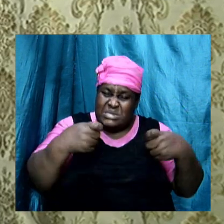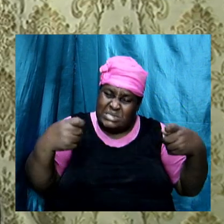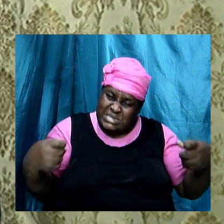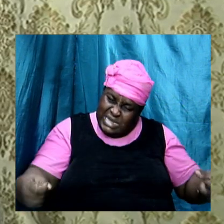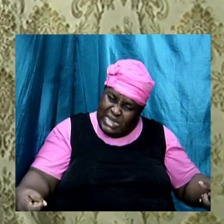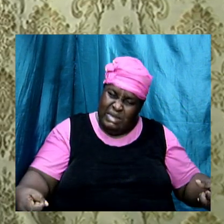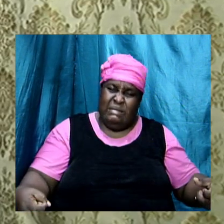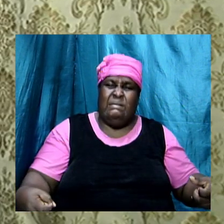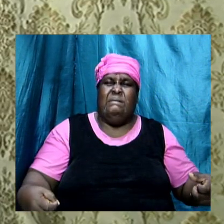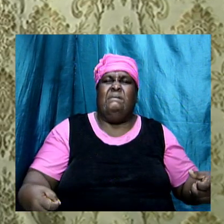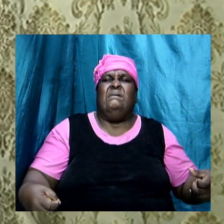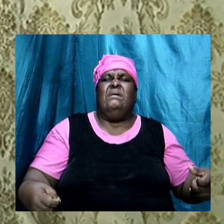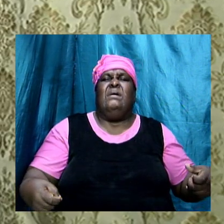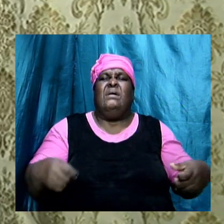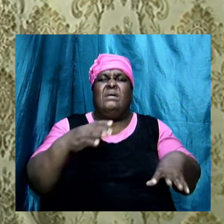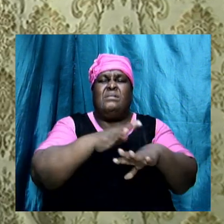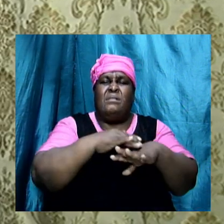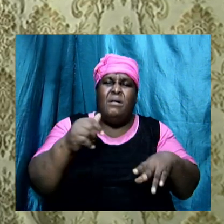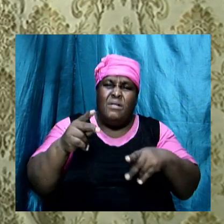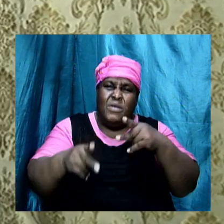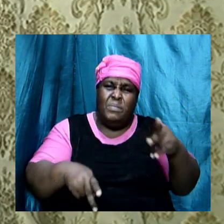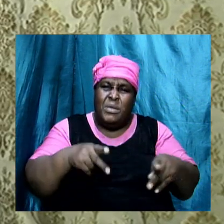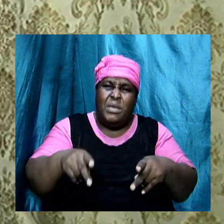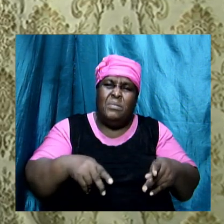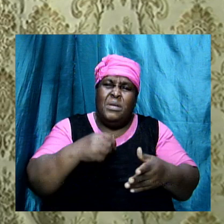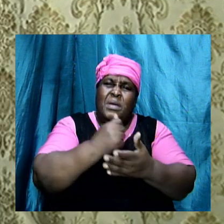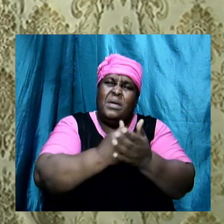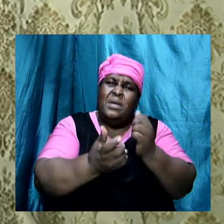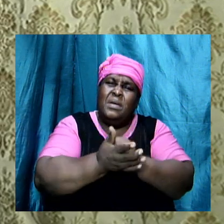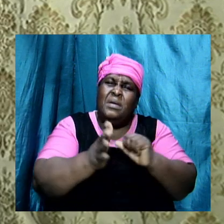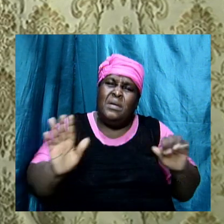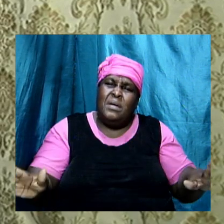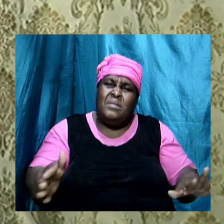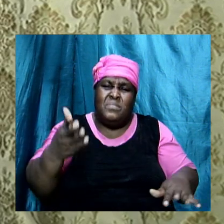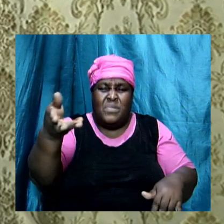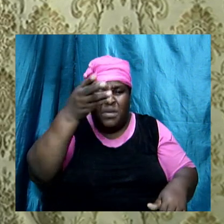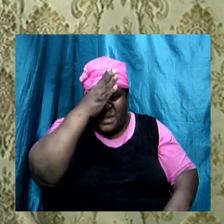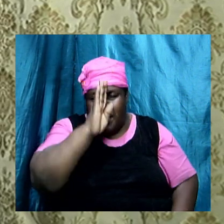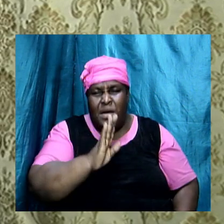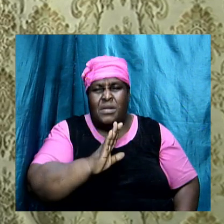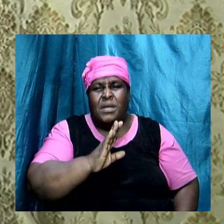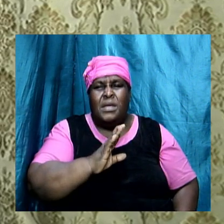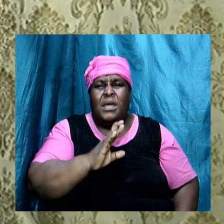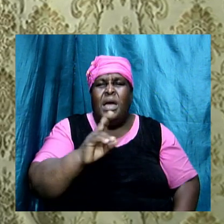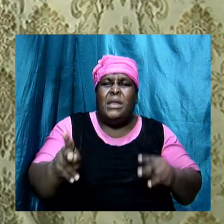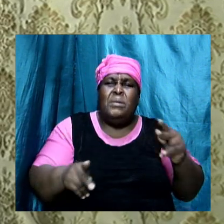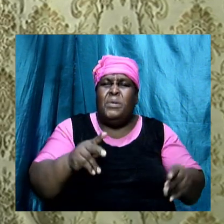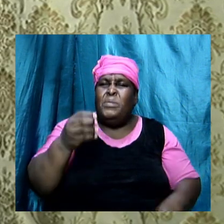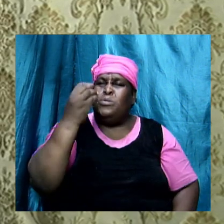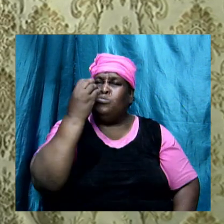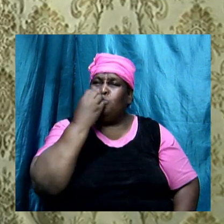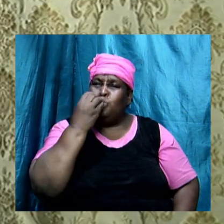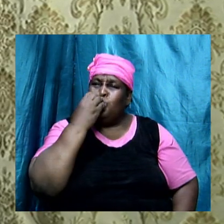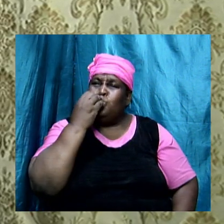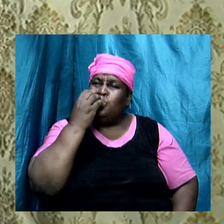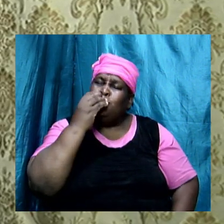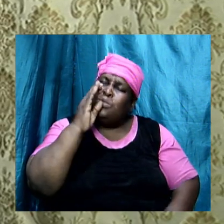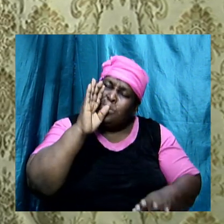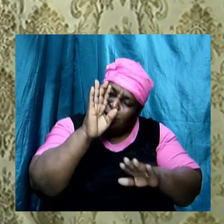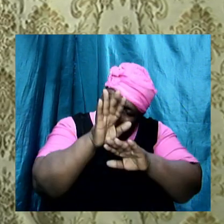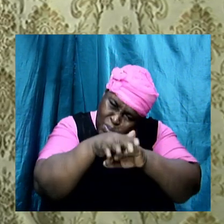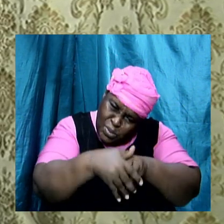And they called the people unto the sacrifice of their gods. And the people did eat and bowed down